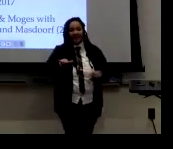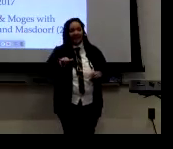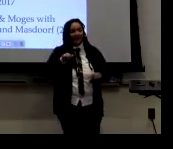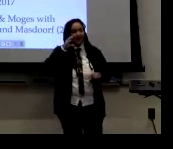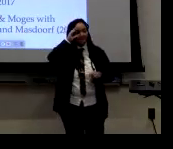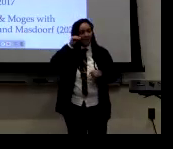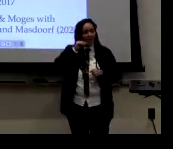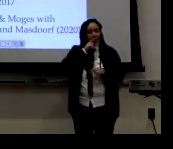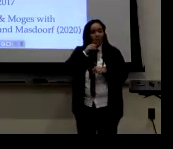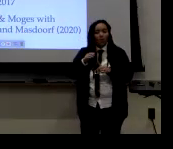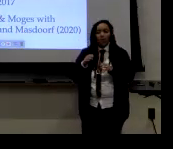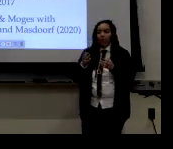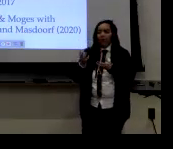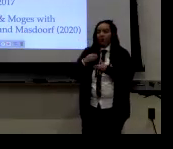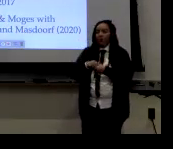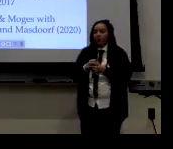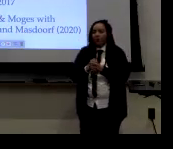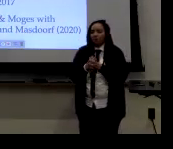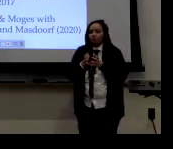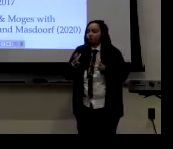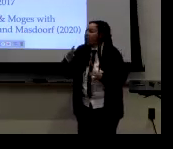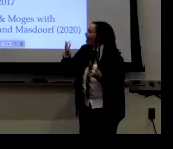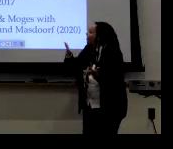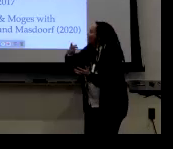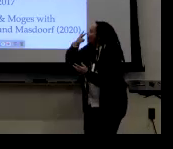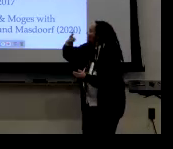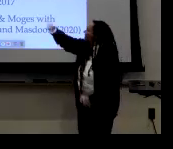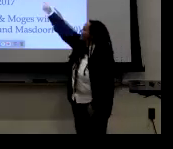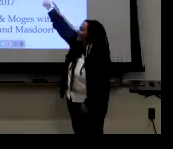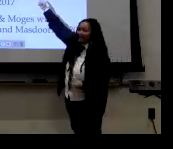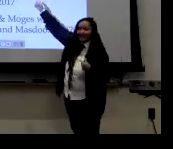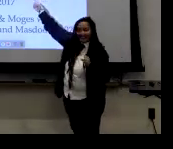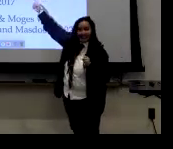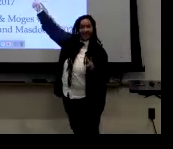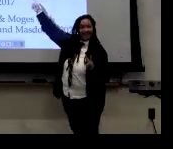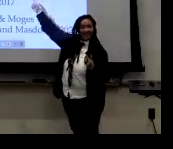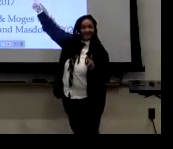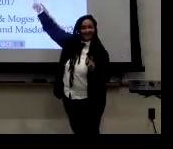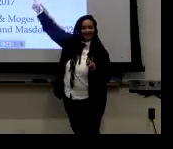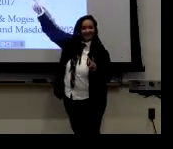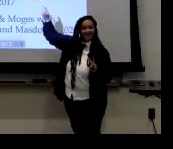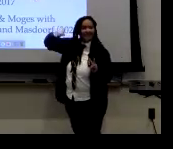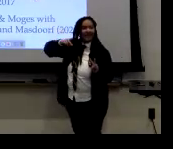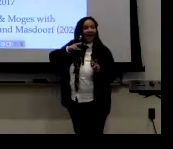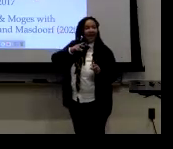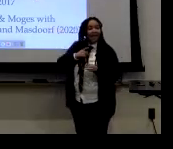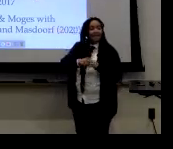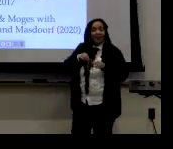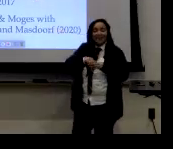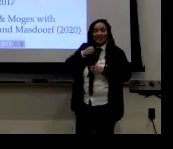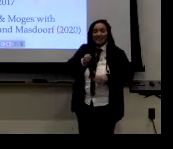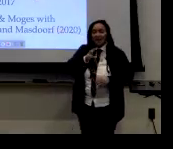who's a black deaf gay man, um, who has done a lot of research. You can see his name, um,